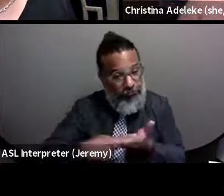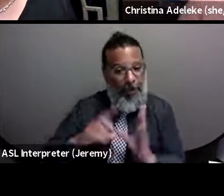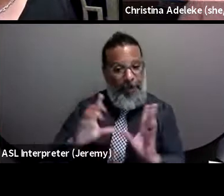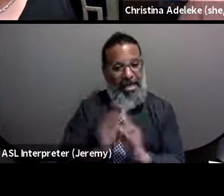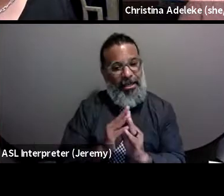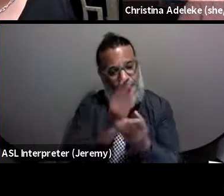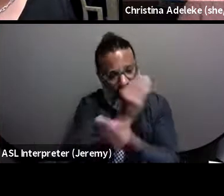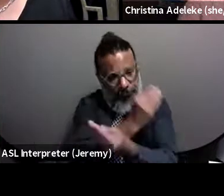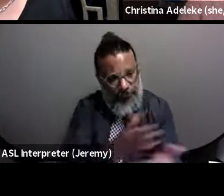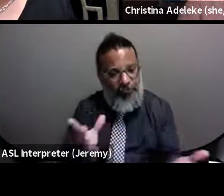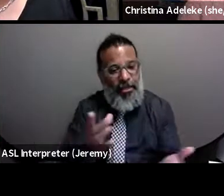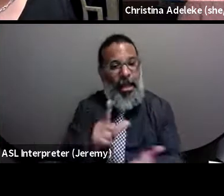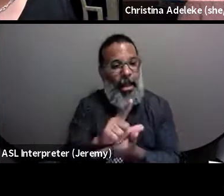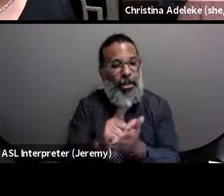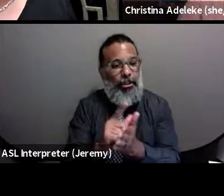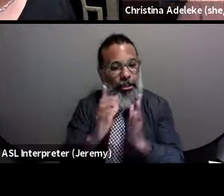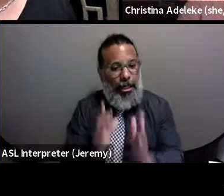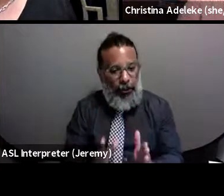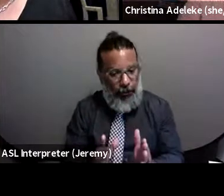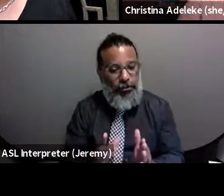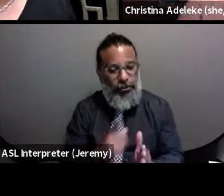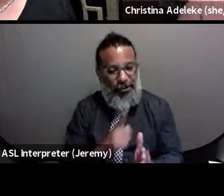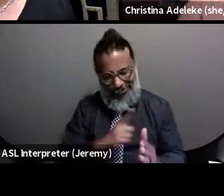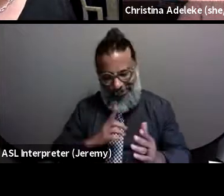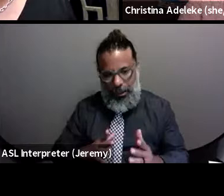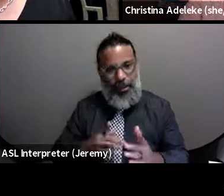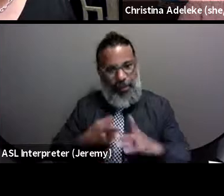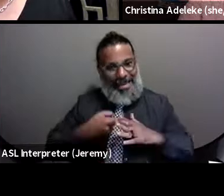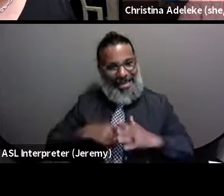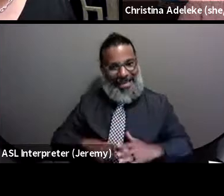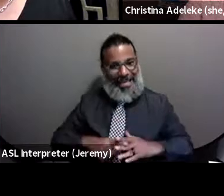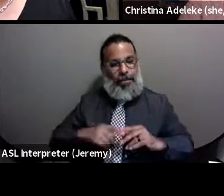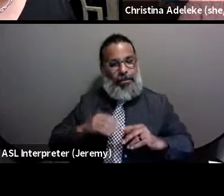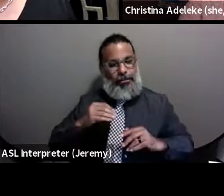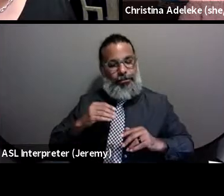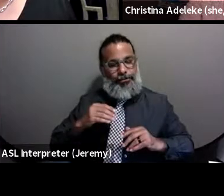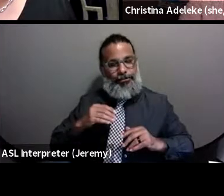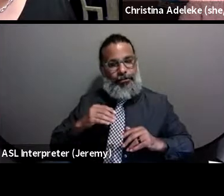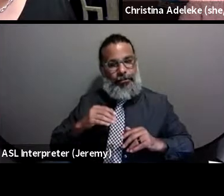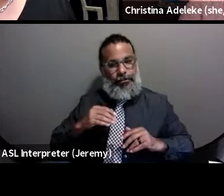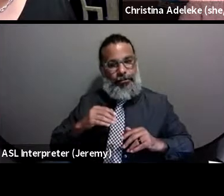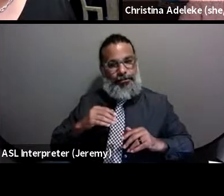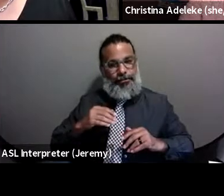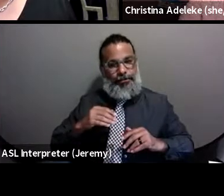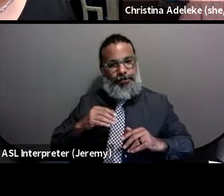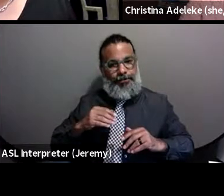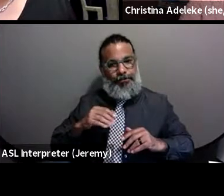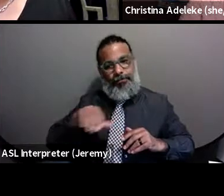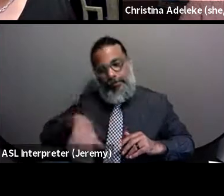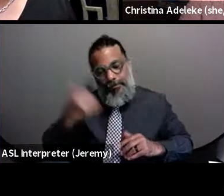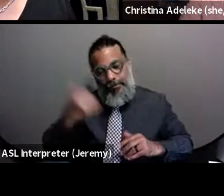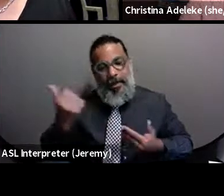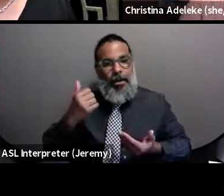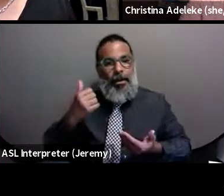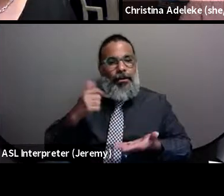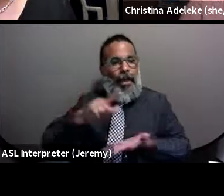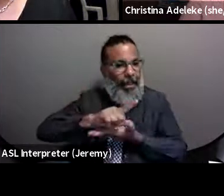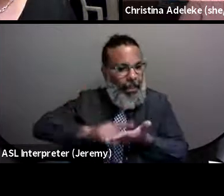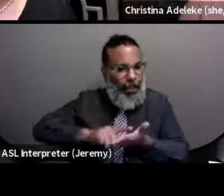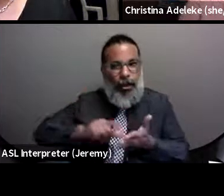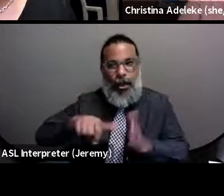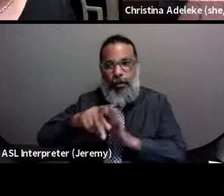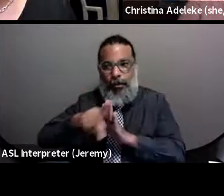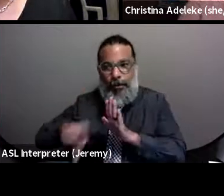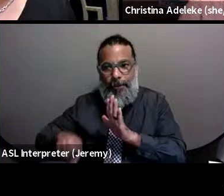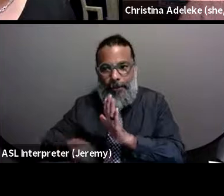would be, you know, the beginning, right, of other legal or policy efforts that could